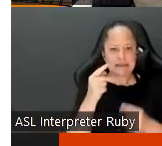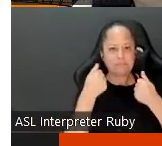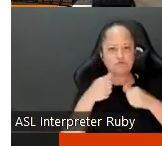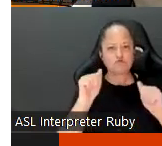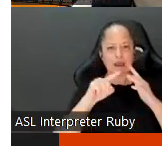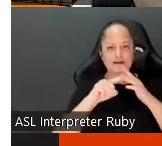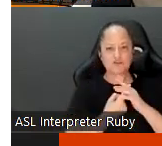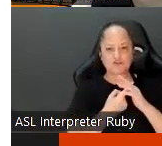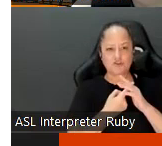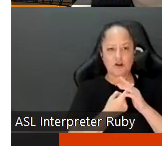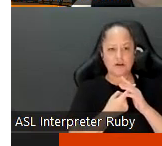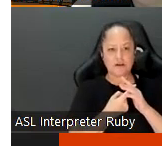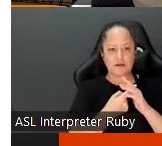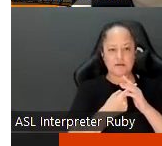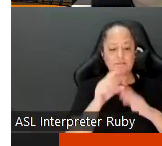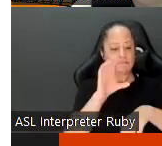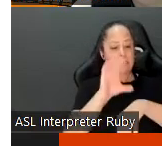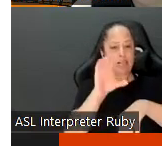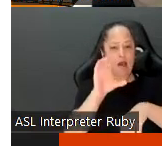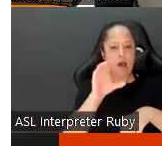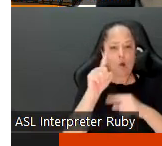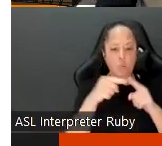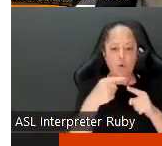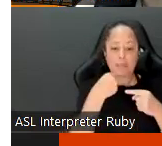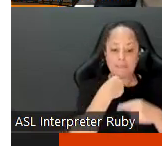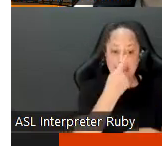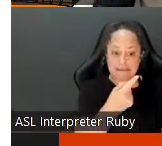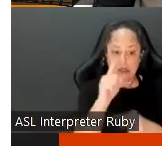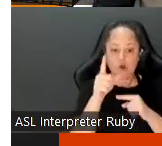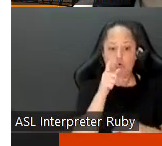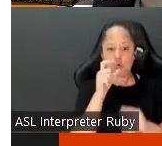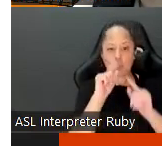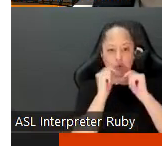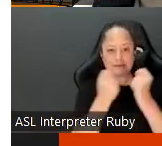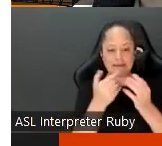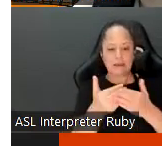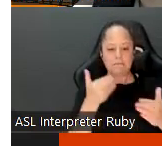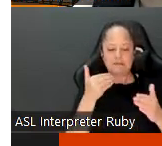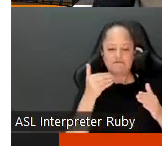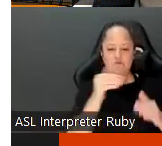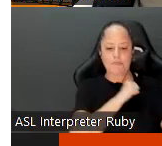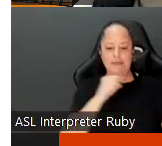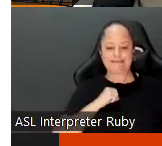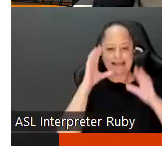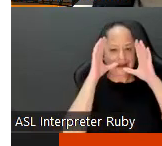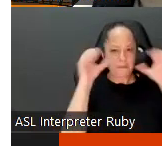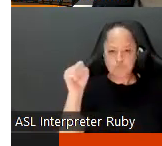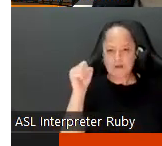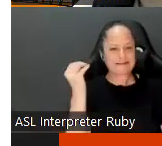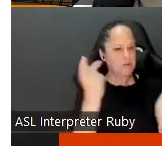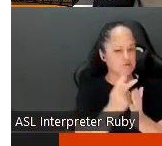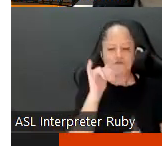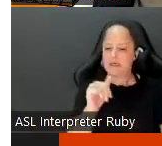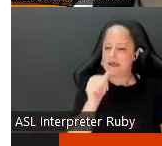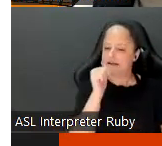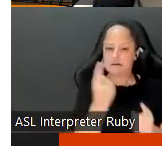start have tried to start the clock when they tell you who your team is before the senate president's approval that is not correct the clock